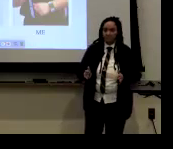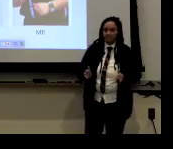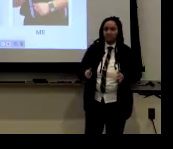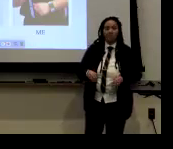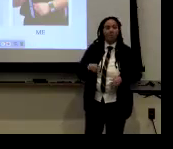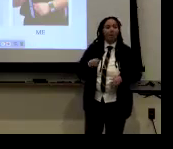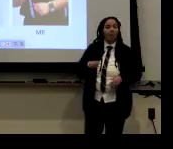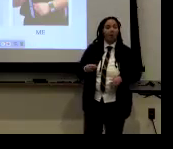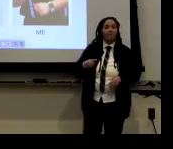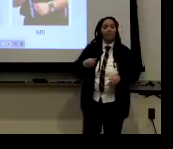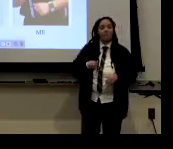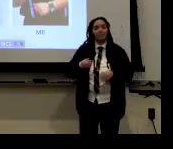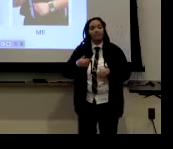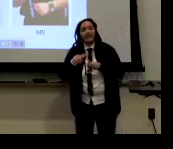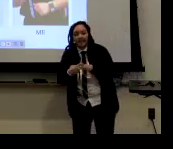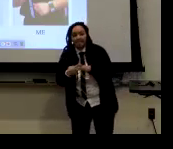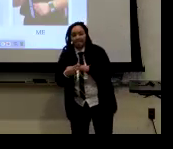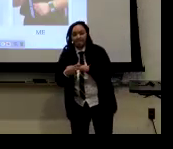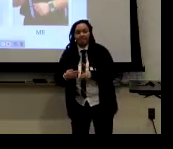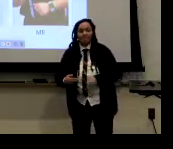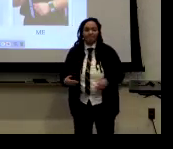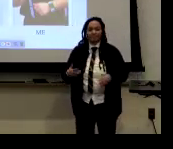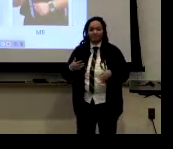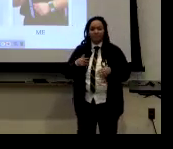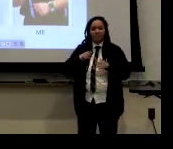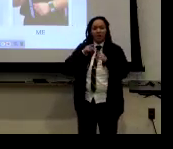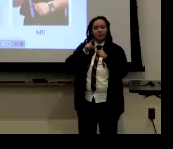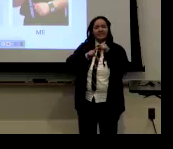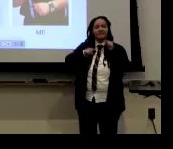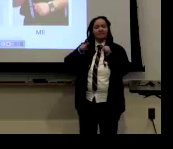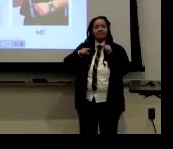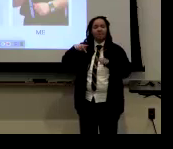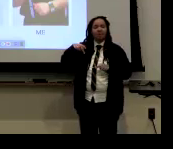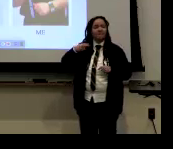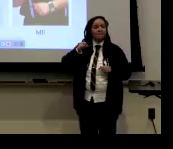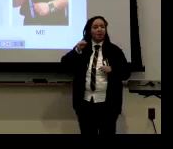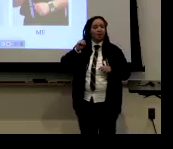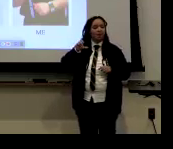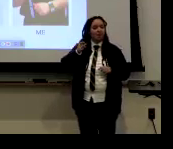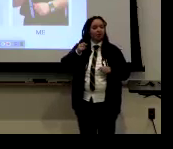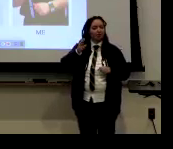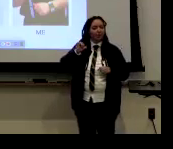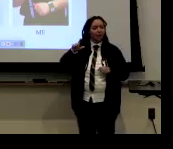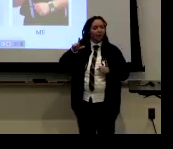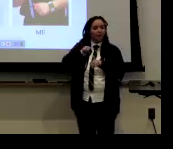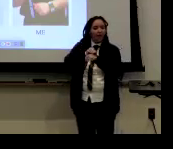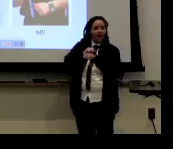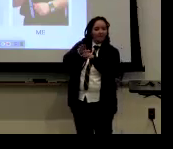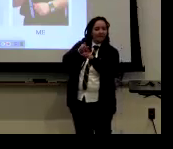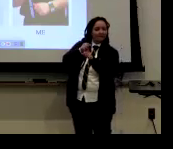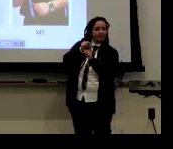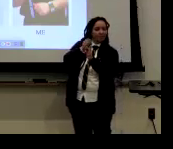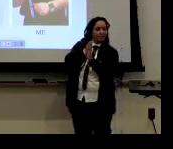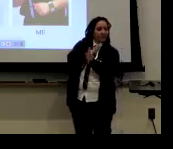or me name. So there were variations. There are